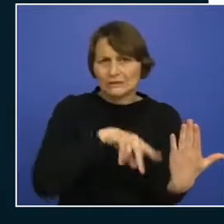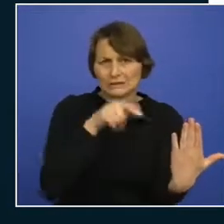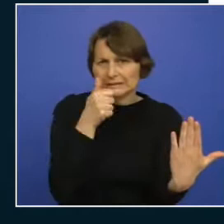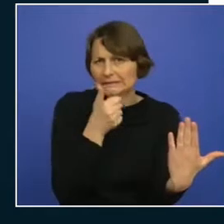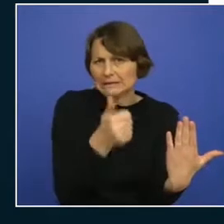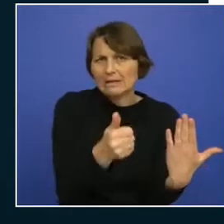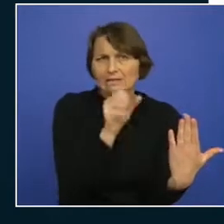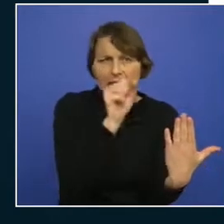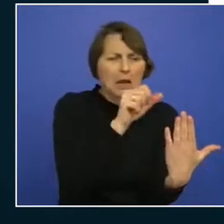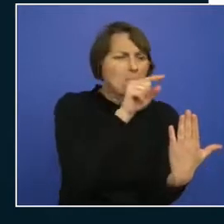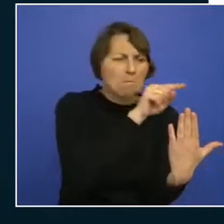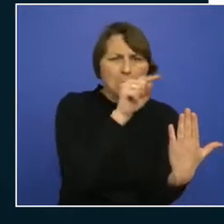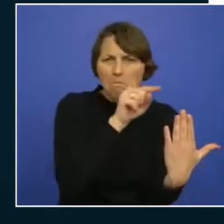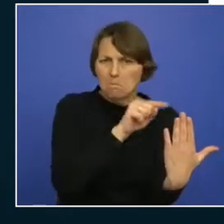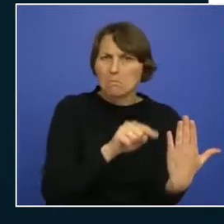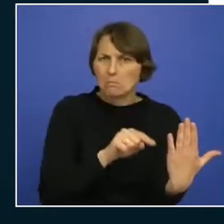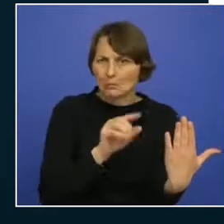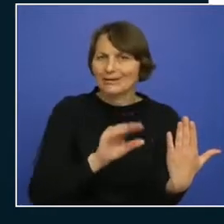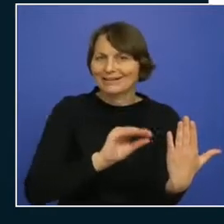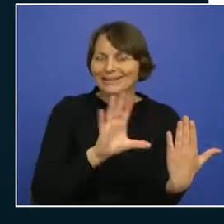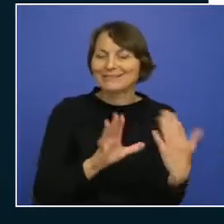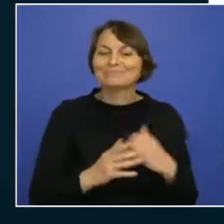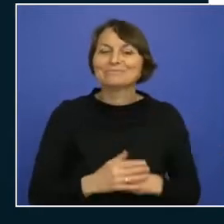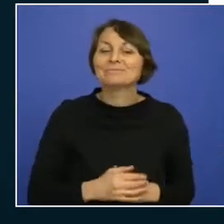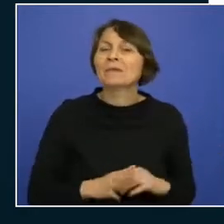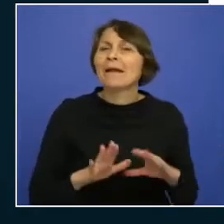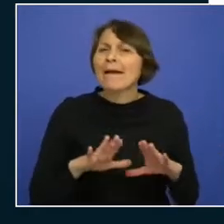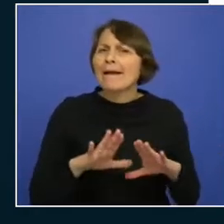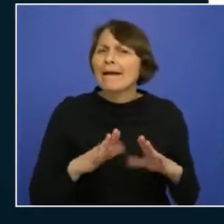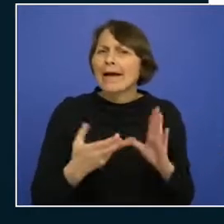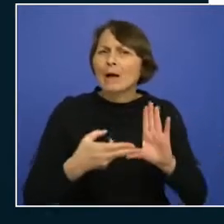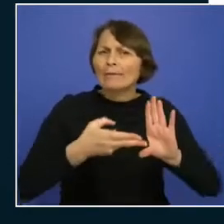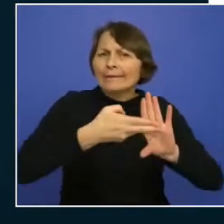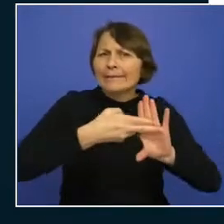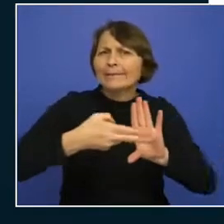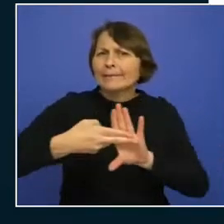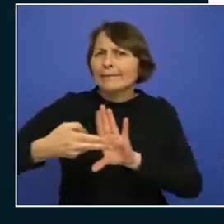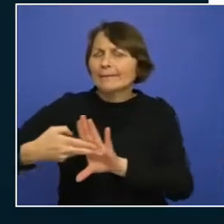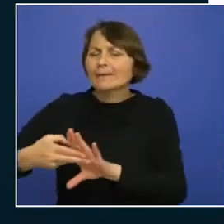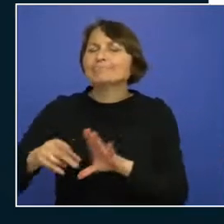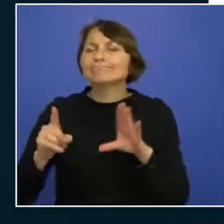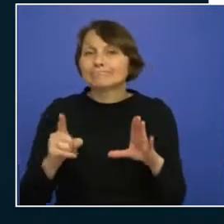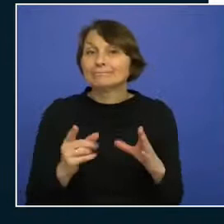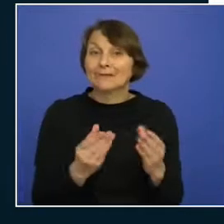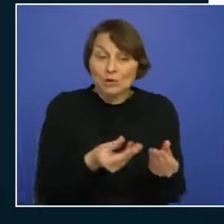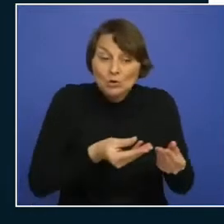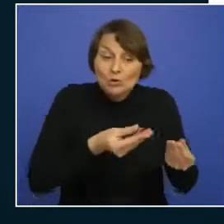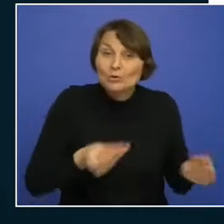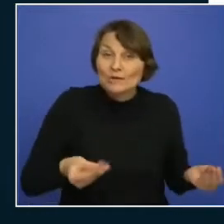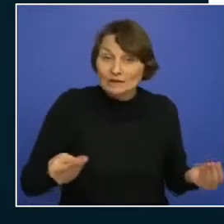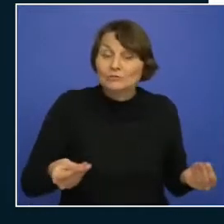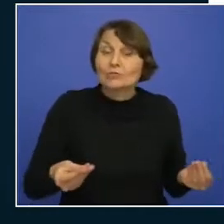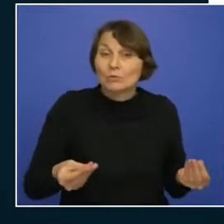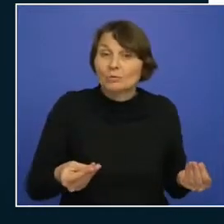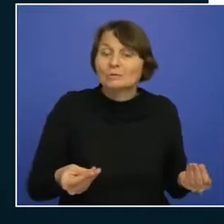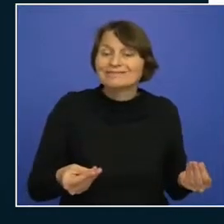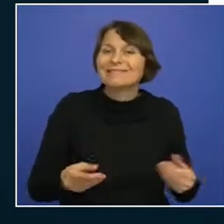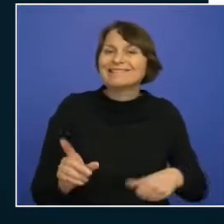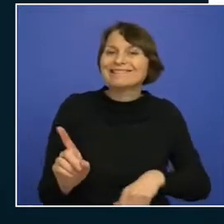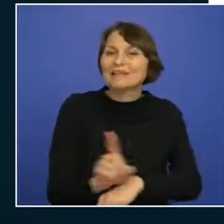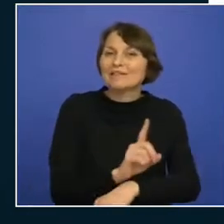so naming scopes yes certain resources are by default available available